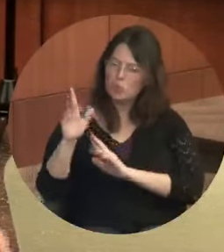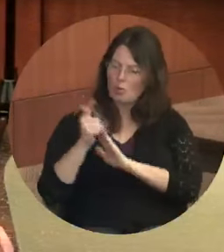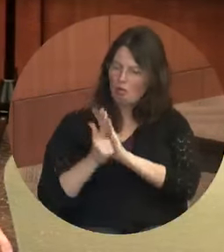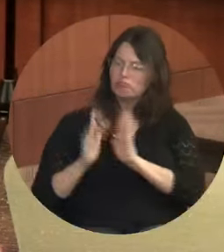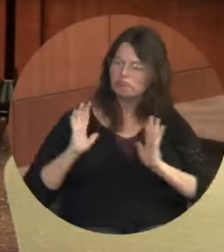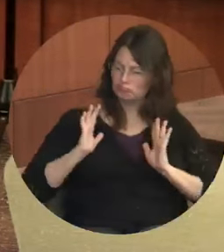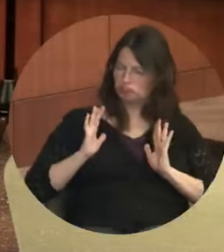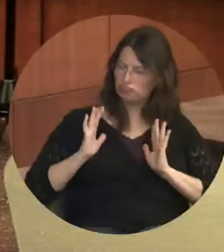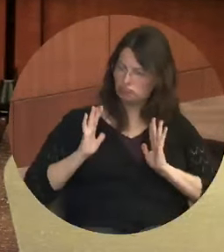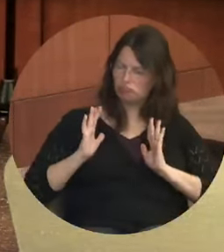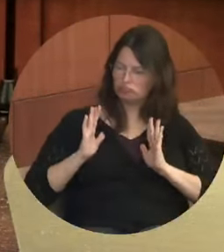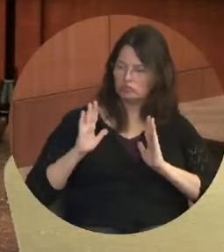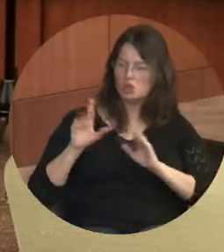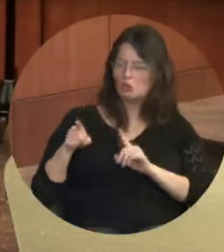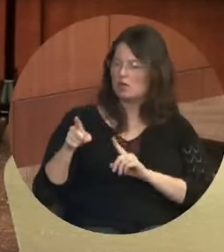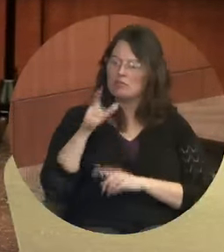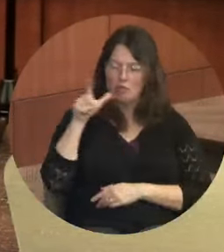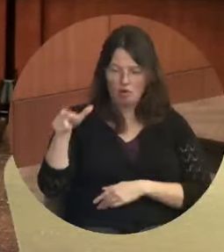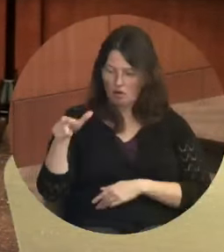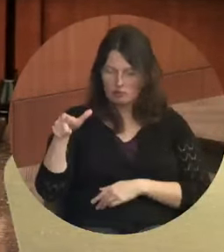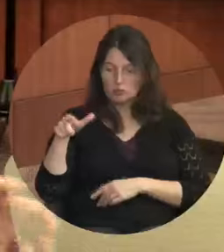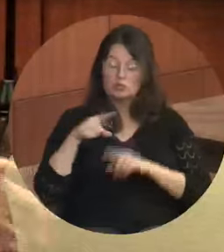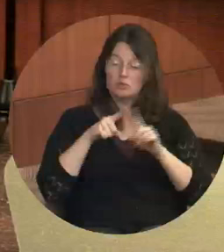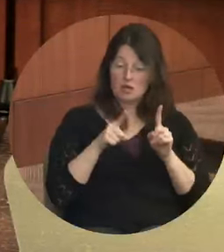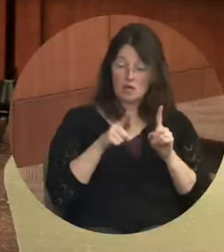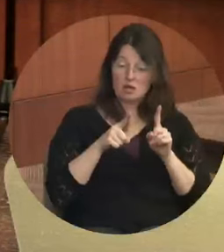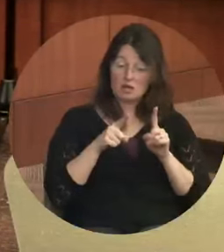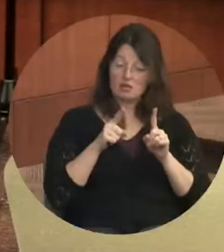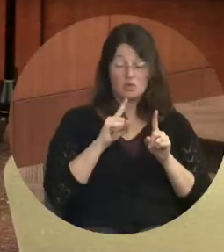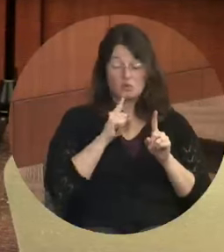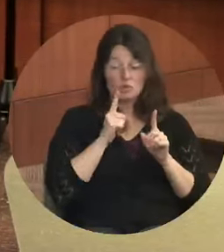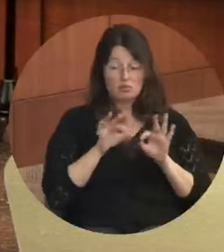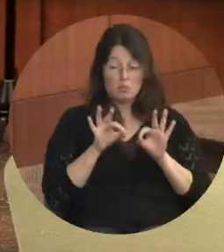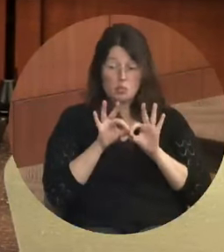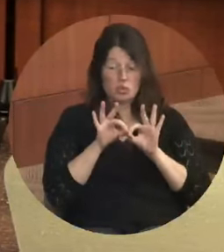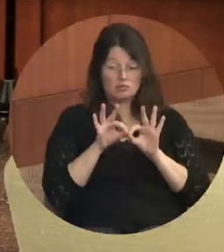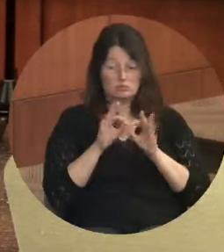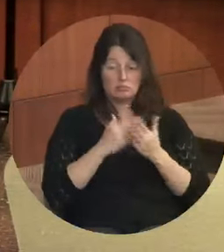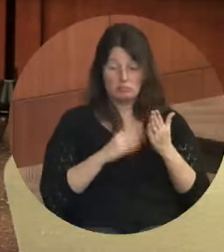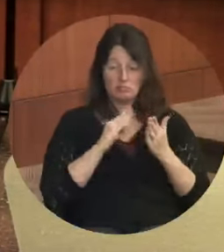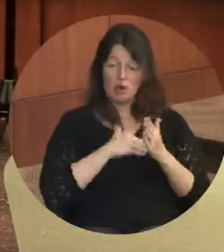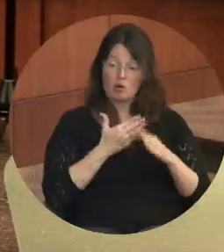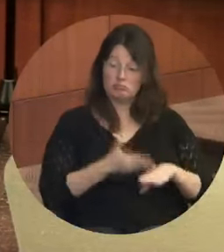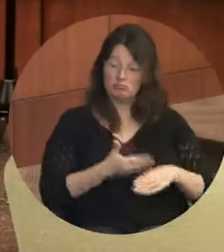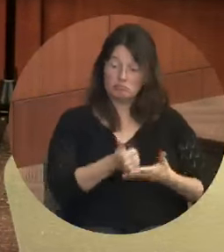that case they're exempt from it but that was a big step we took to do that very thing.